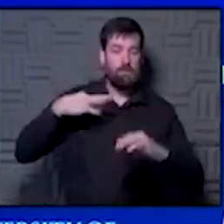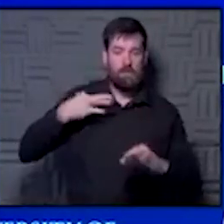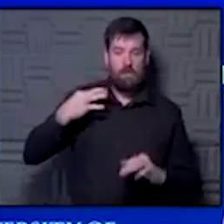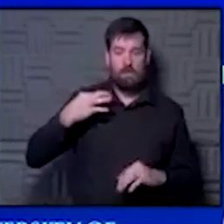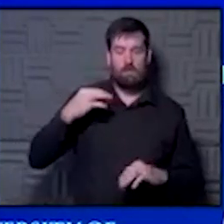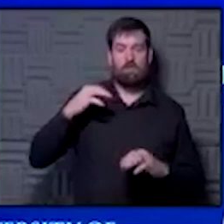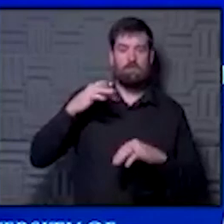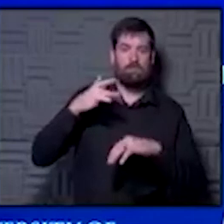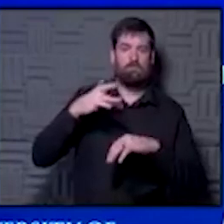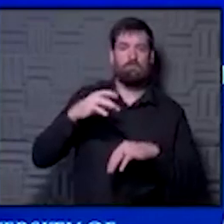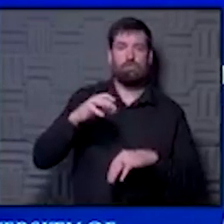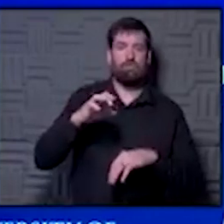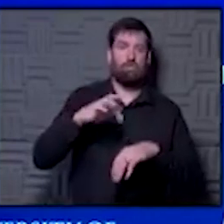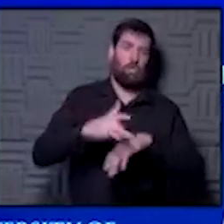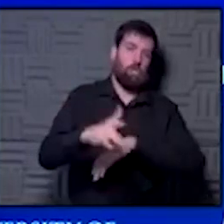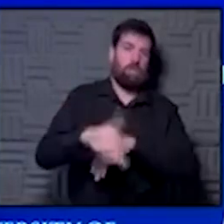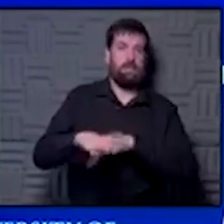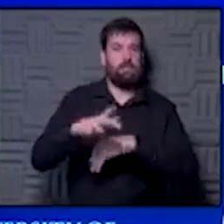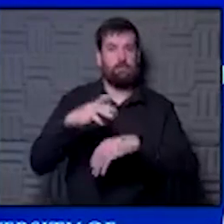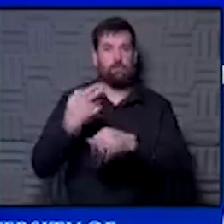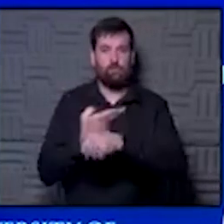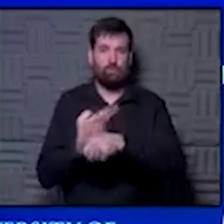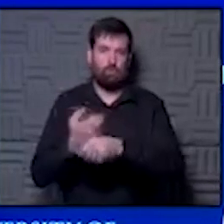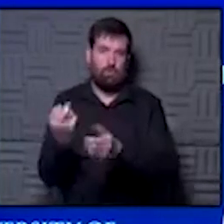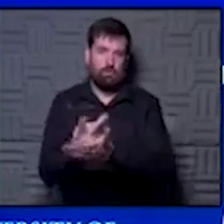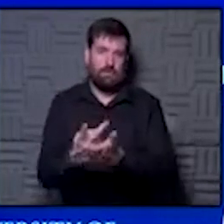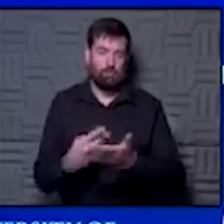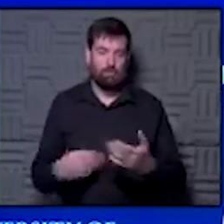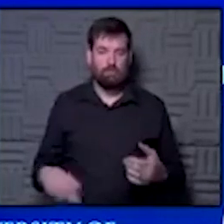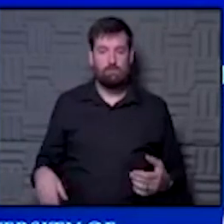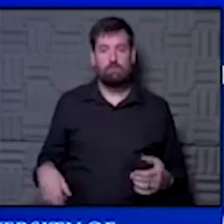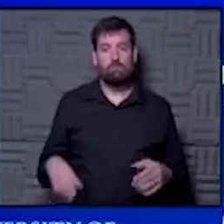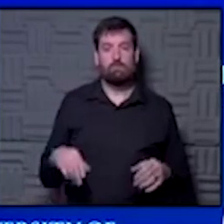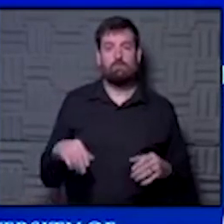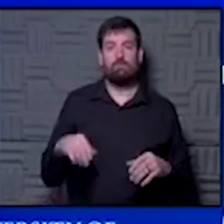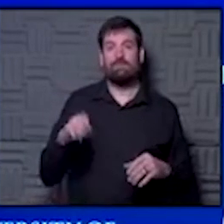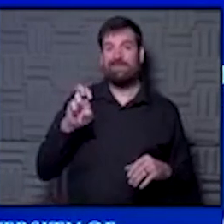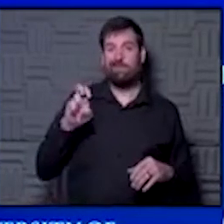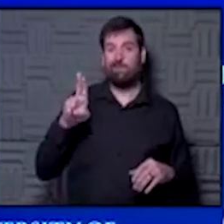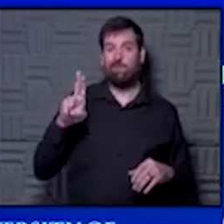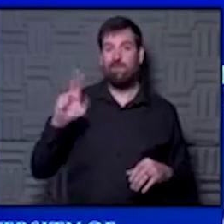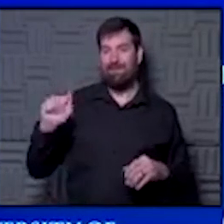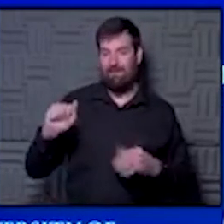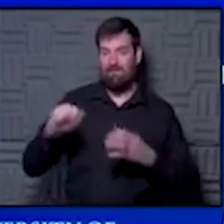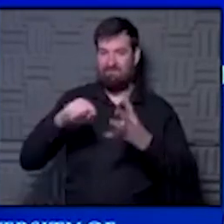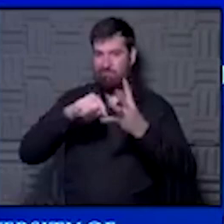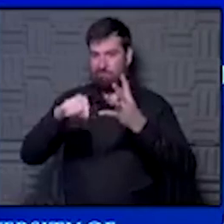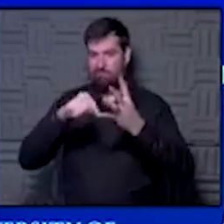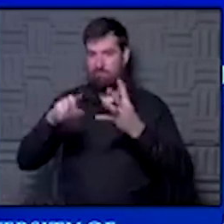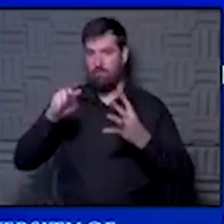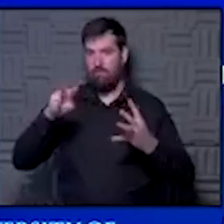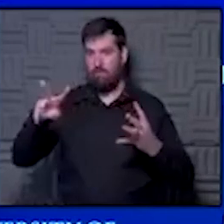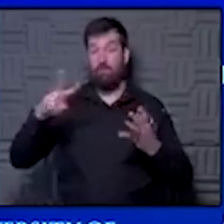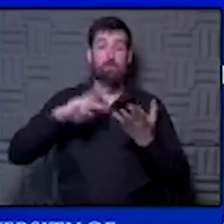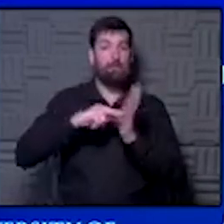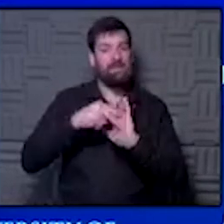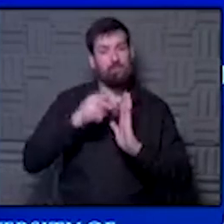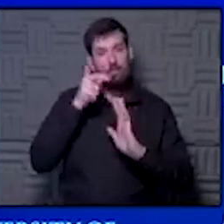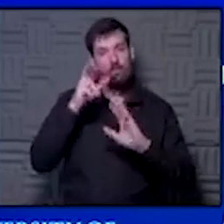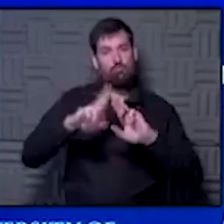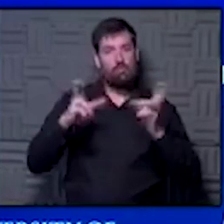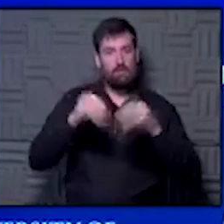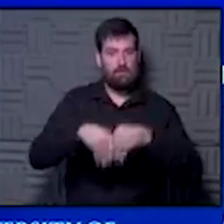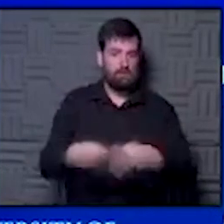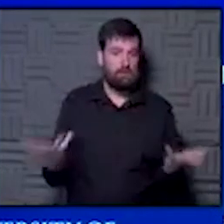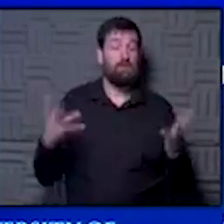early use authorization with their vaccine, that they would go for EUA in late November, which would say that it would be ready for distribution